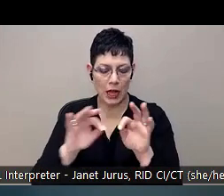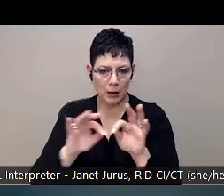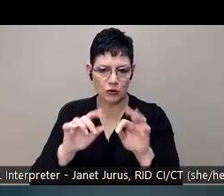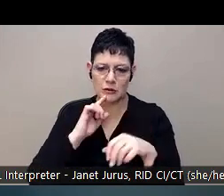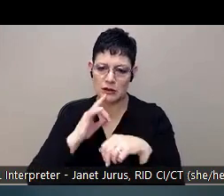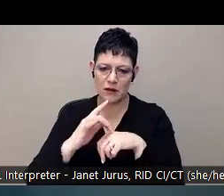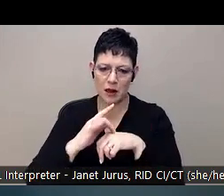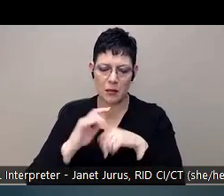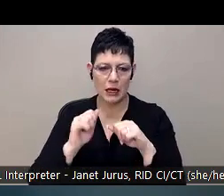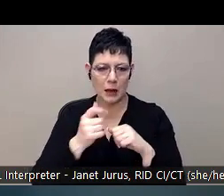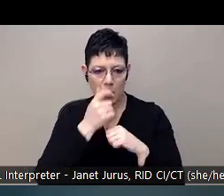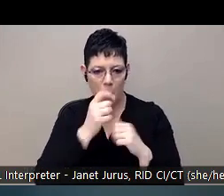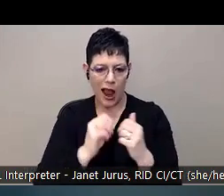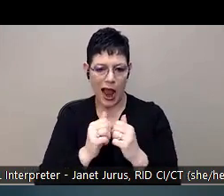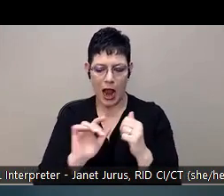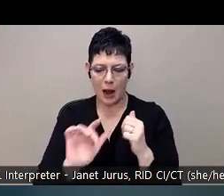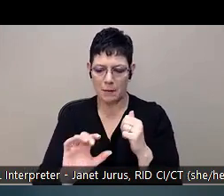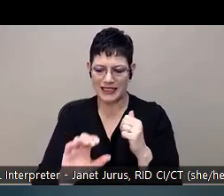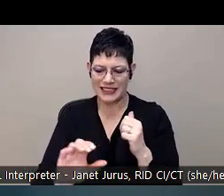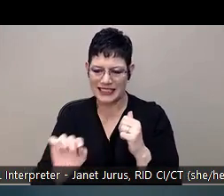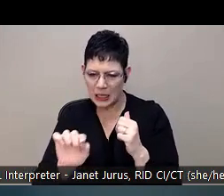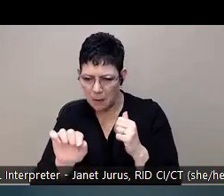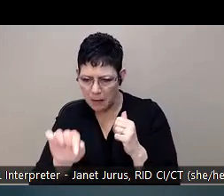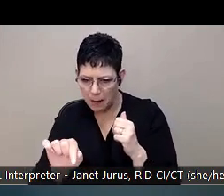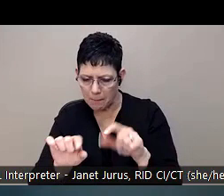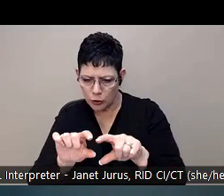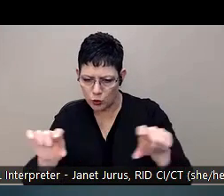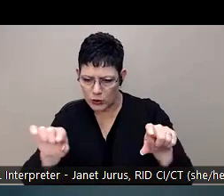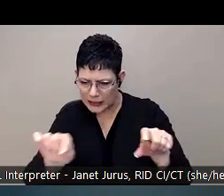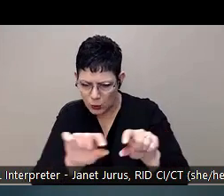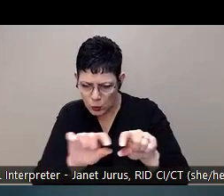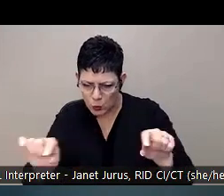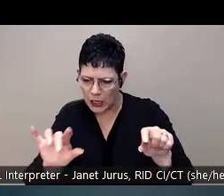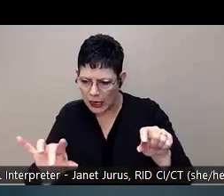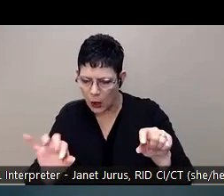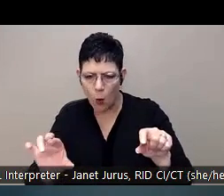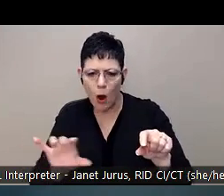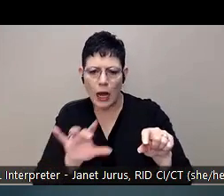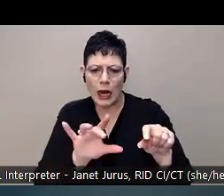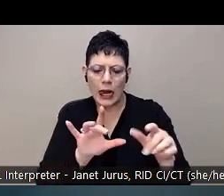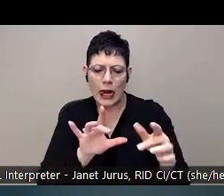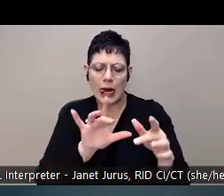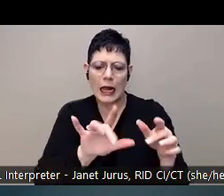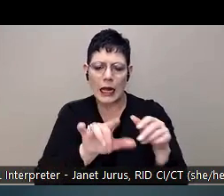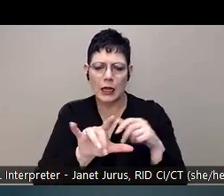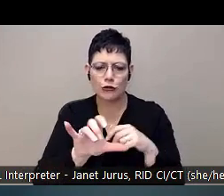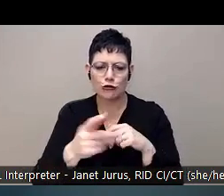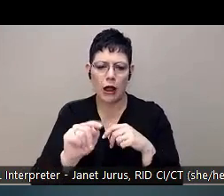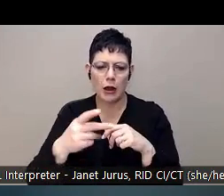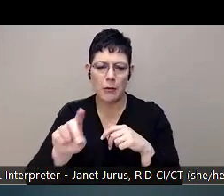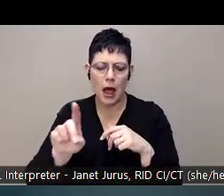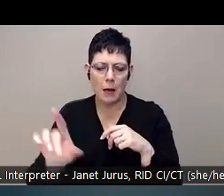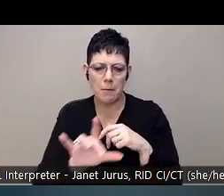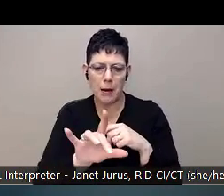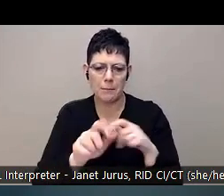and can be viewed by clicking the CC at the bottom of your screen or clicking the link in the chat pod to view in a